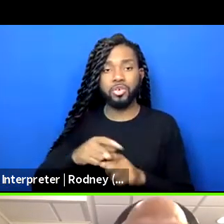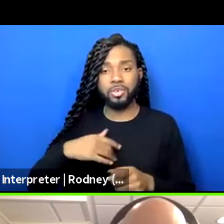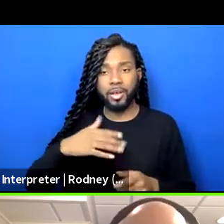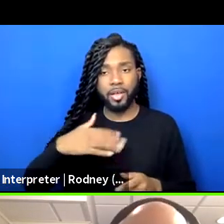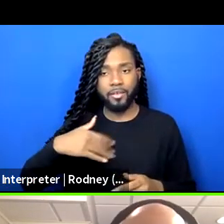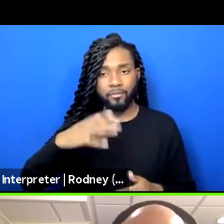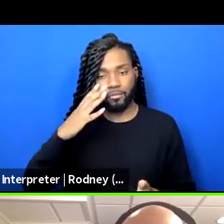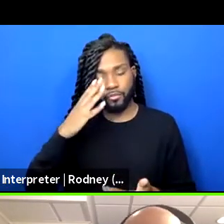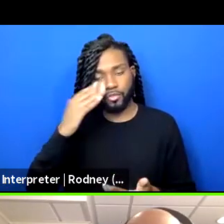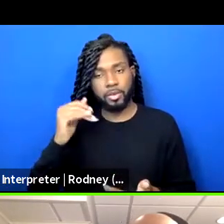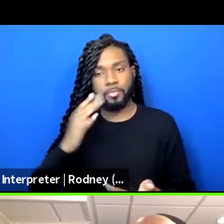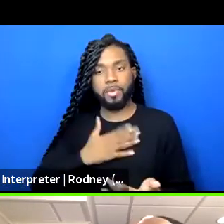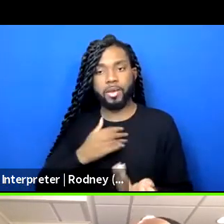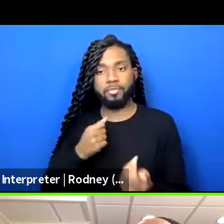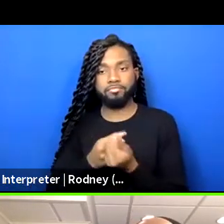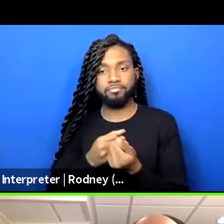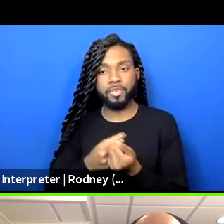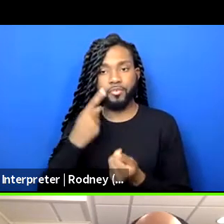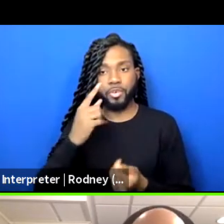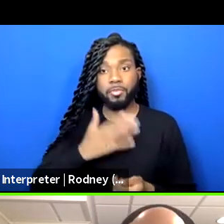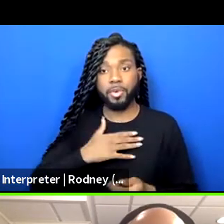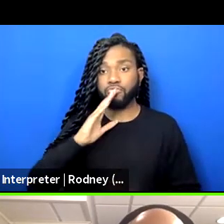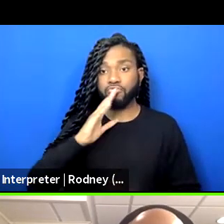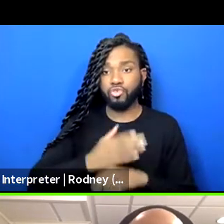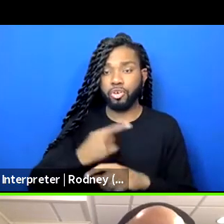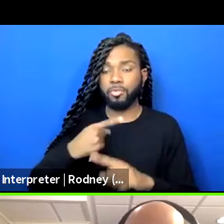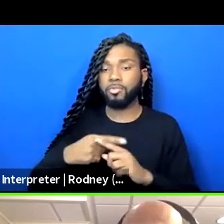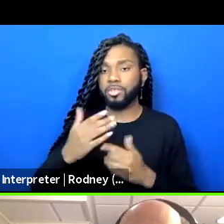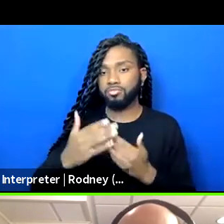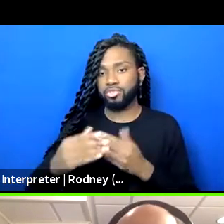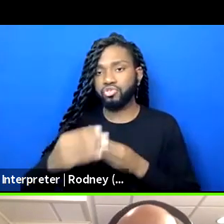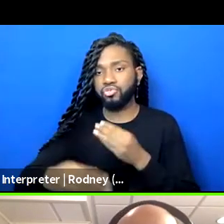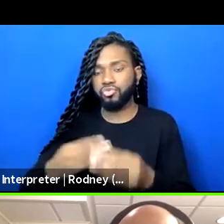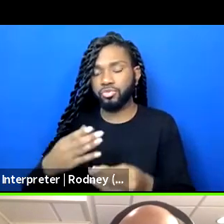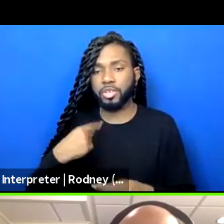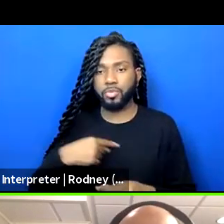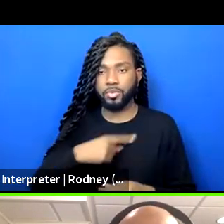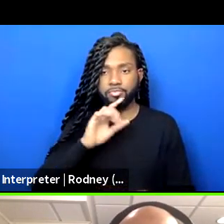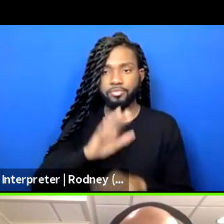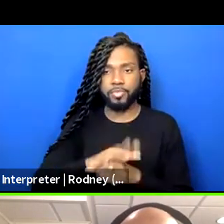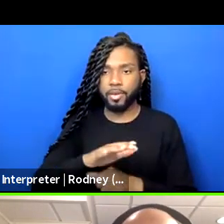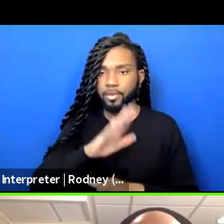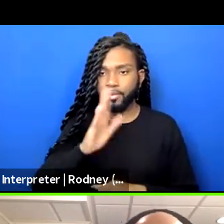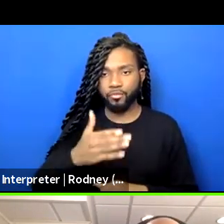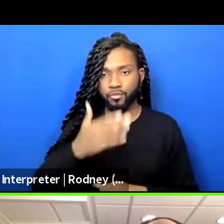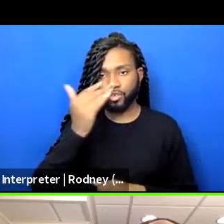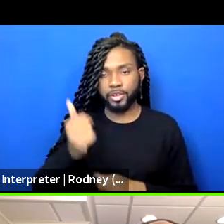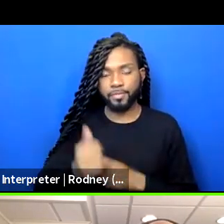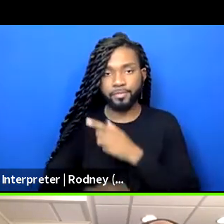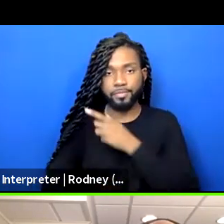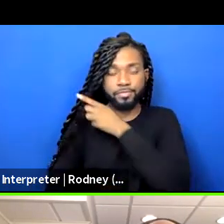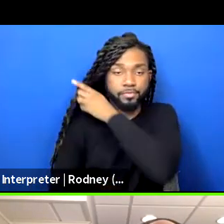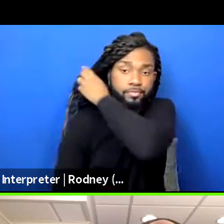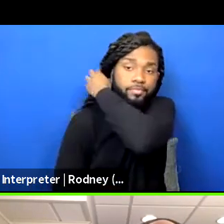generation. And we vow never to forget either of those. Um,